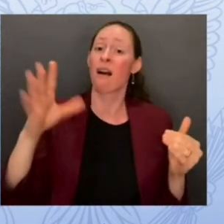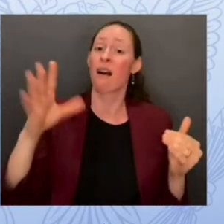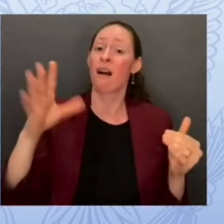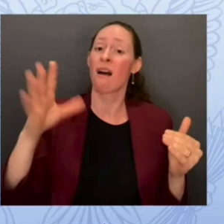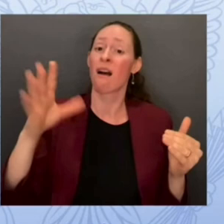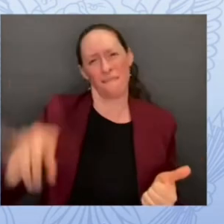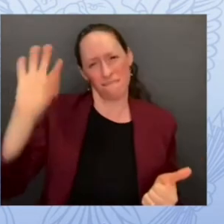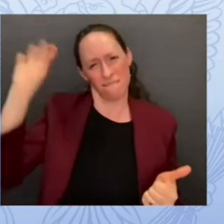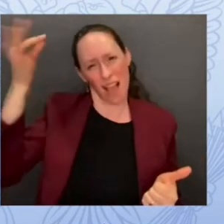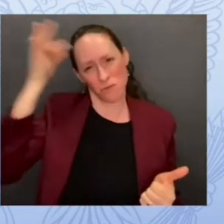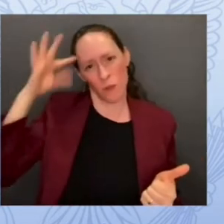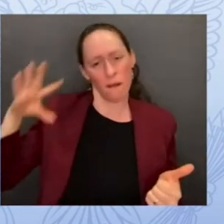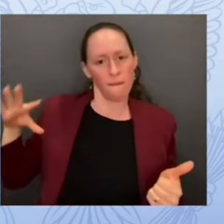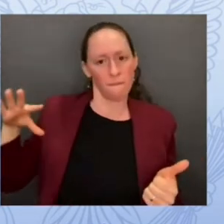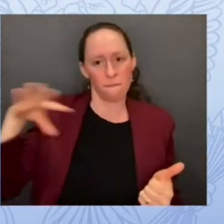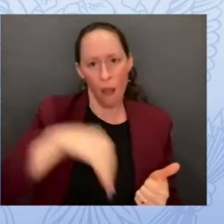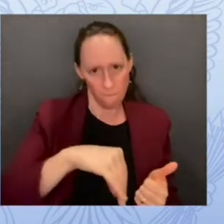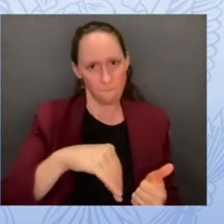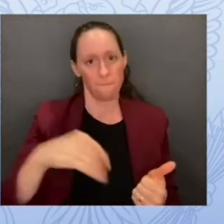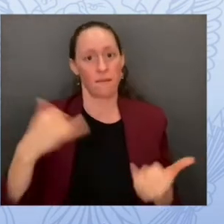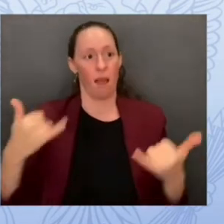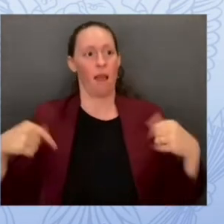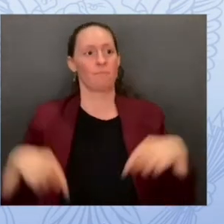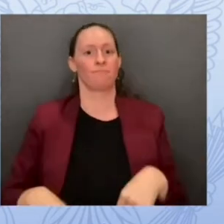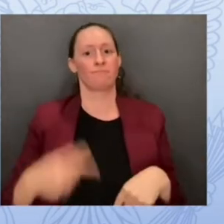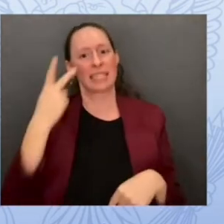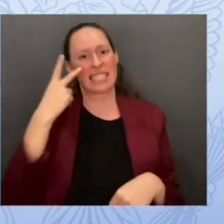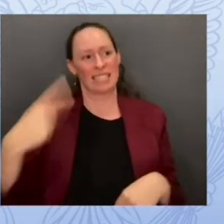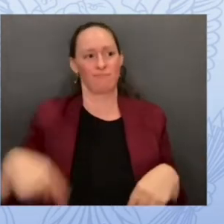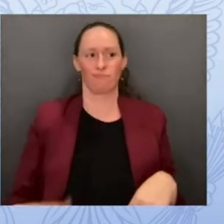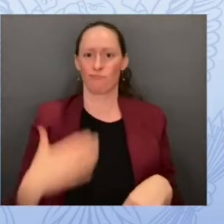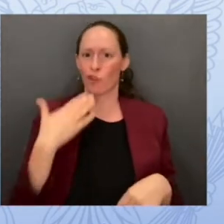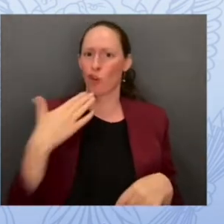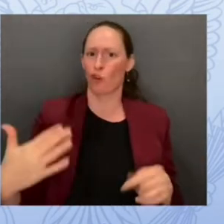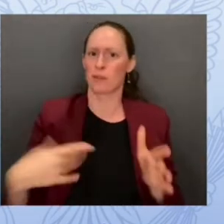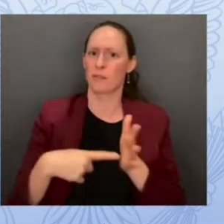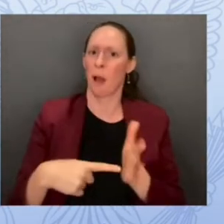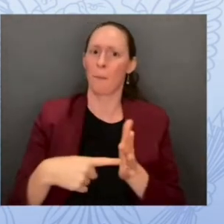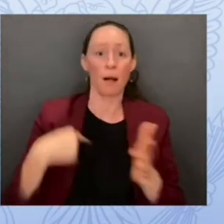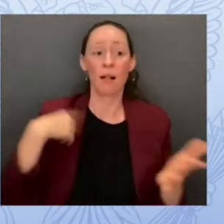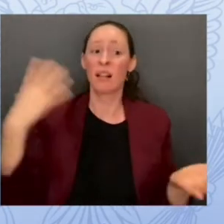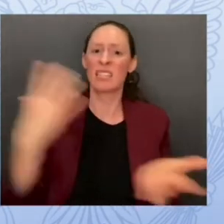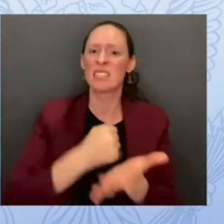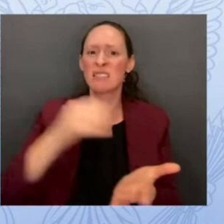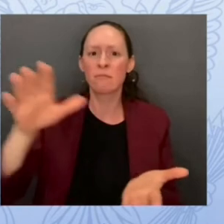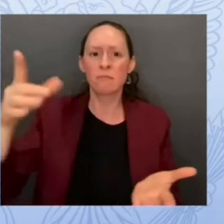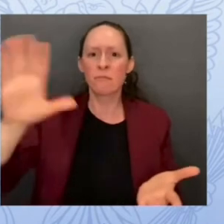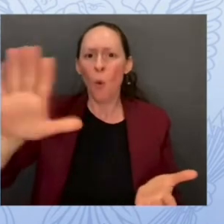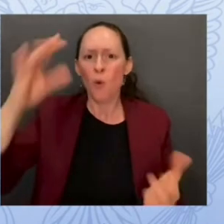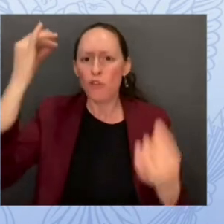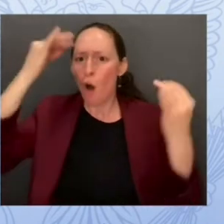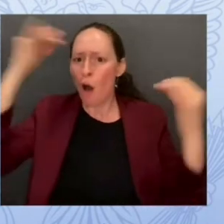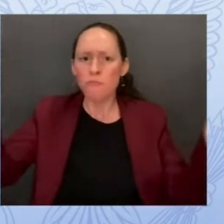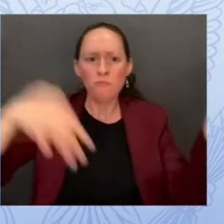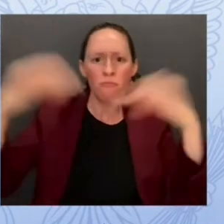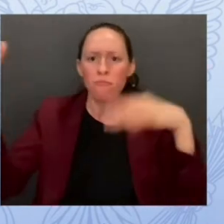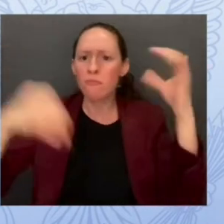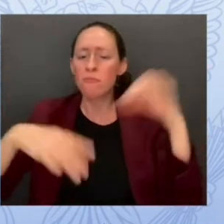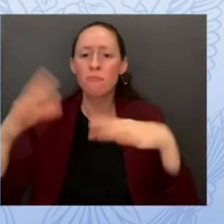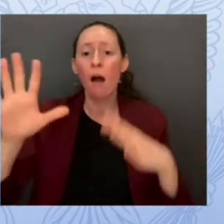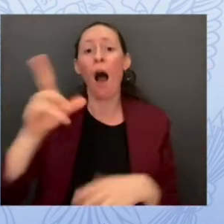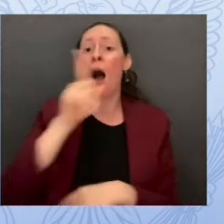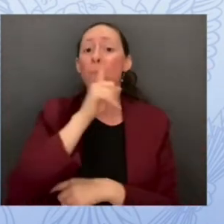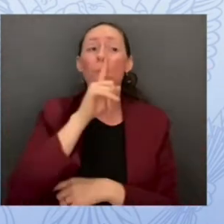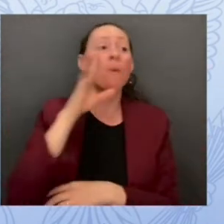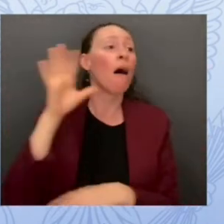be proactive about this. We need to get the best thinking from all over the country. Be proactive, not wait for emergencies to happen to make sure